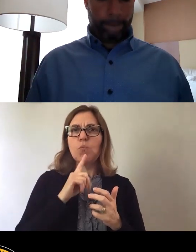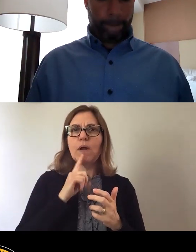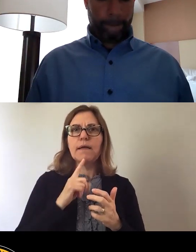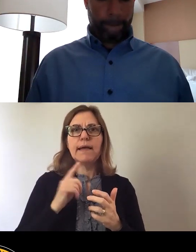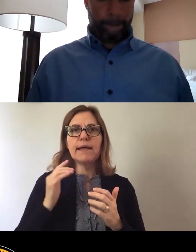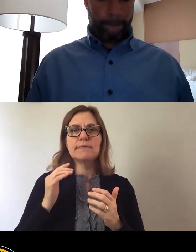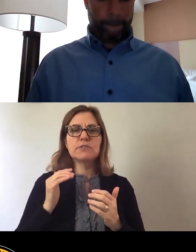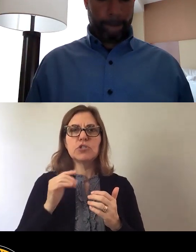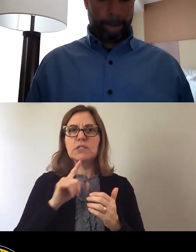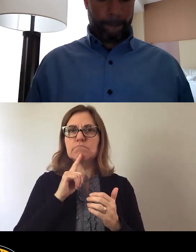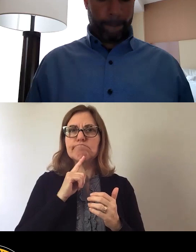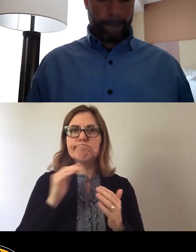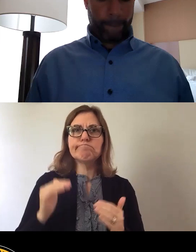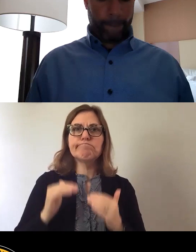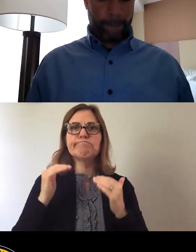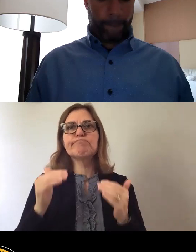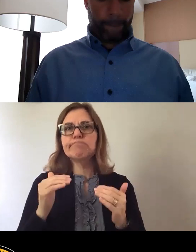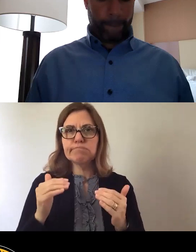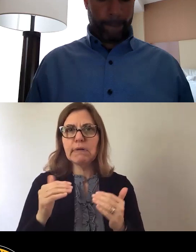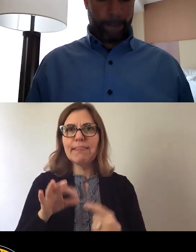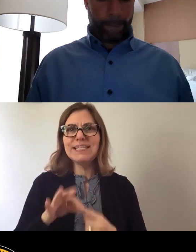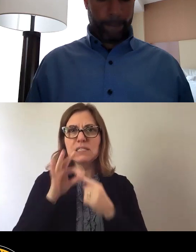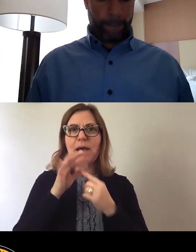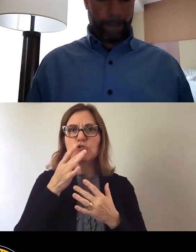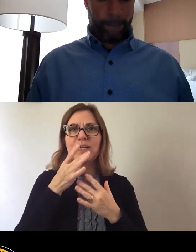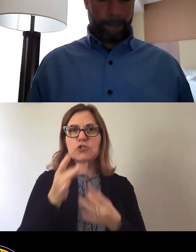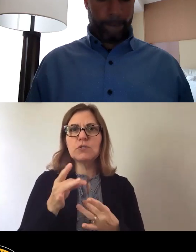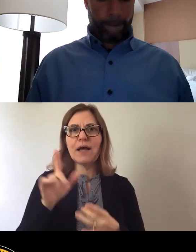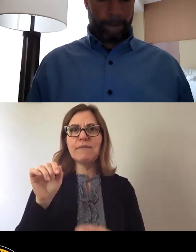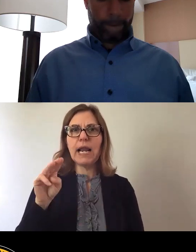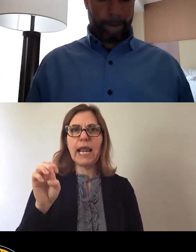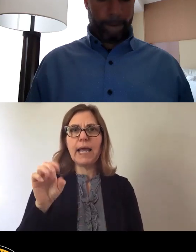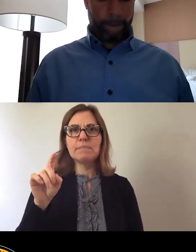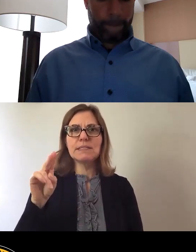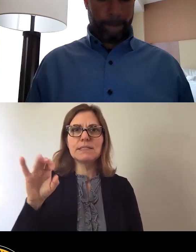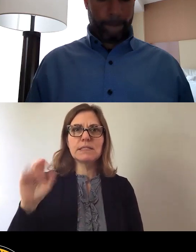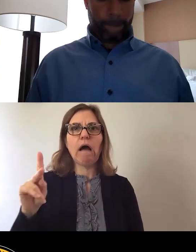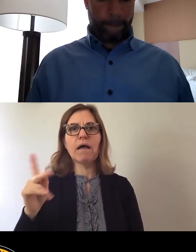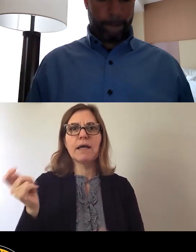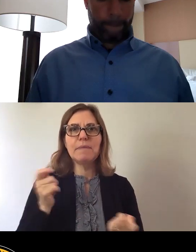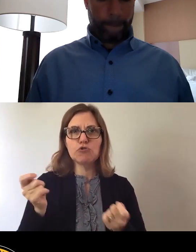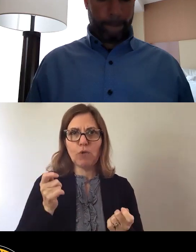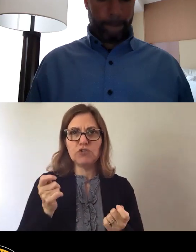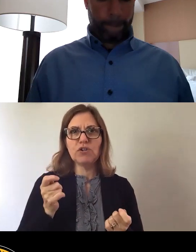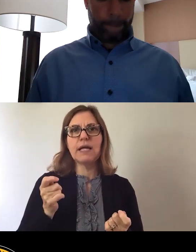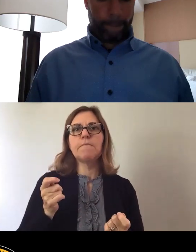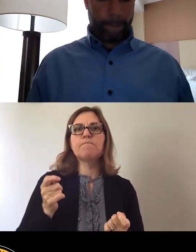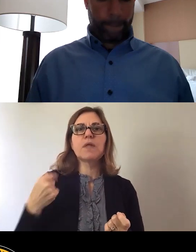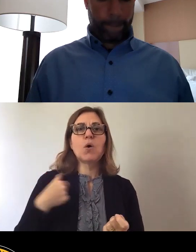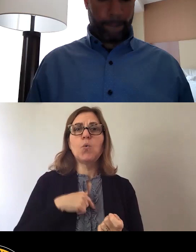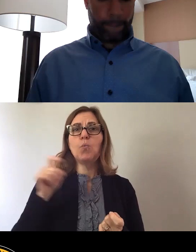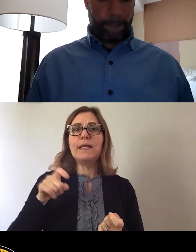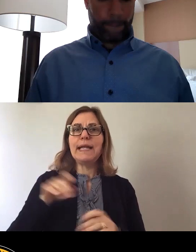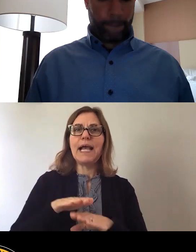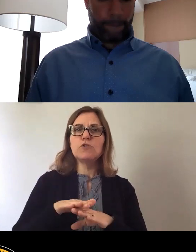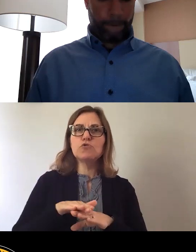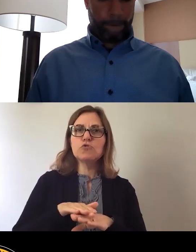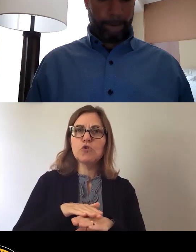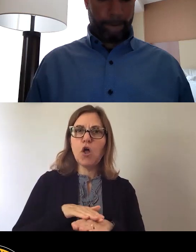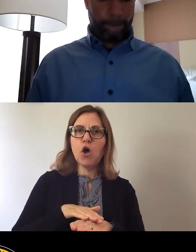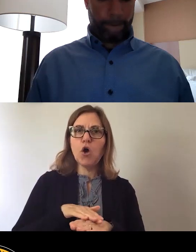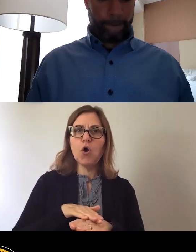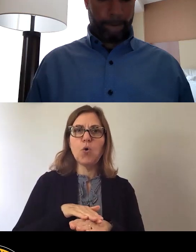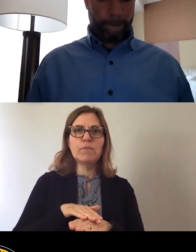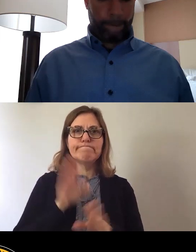the special interests of the lame duck administration. Again, we need a slow, deliberative, public,